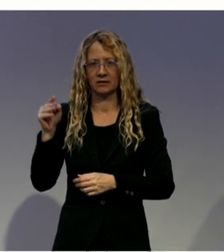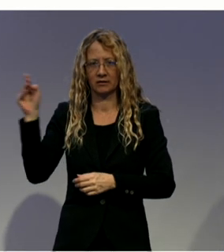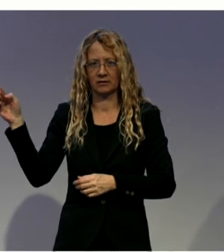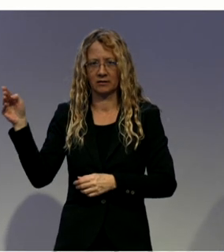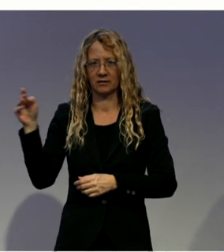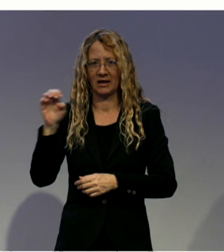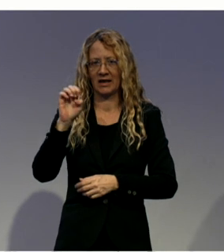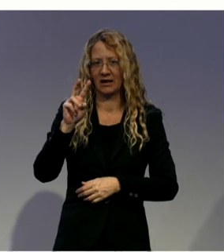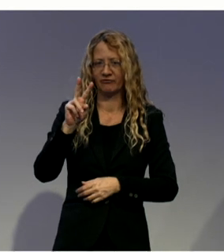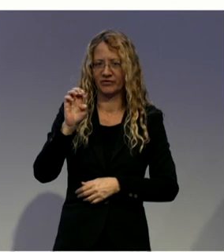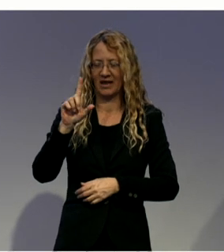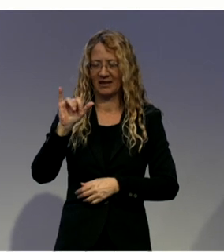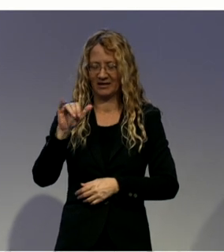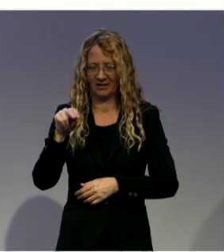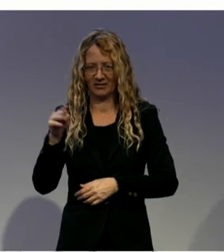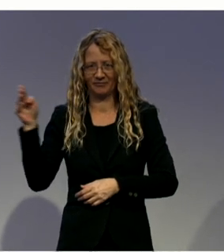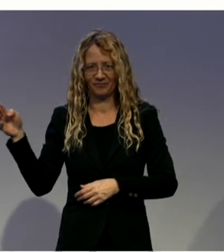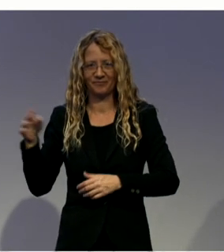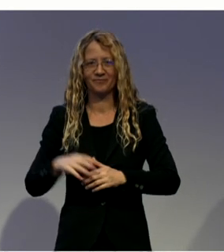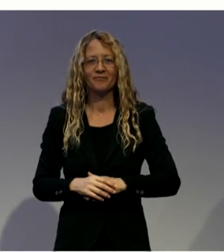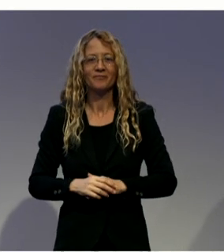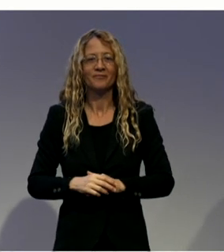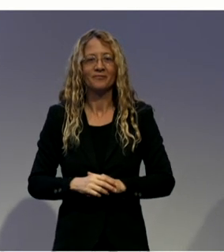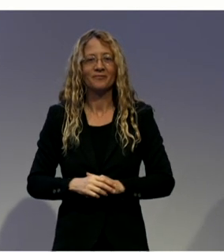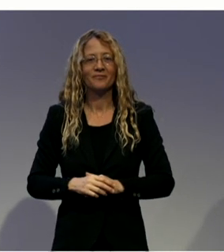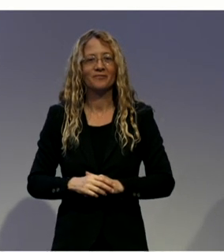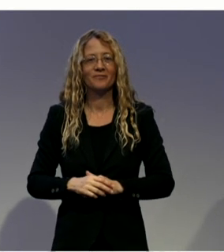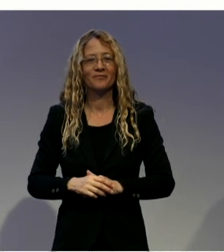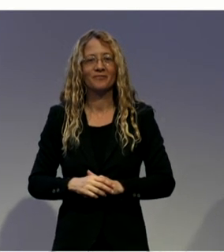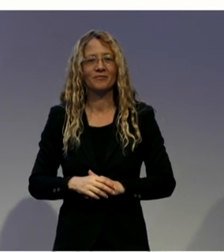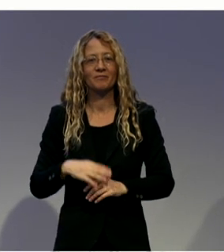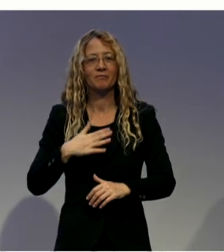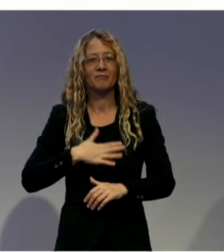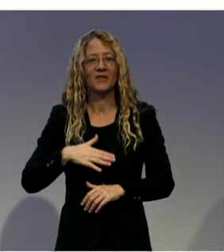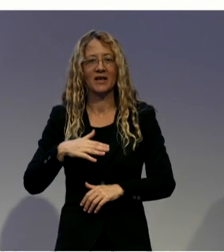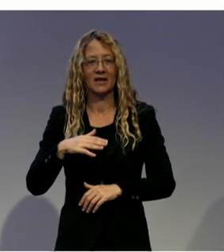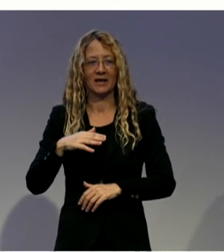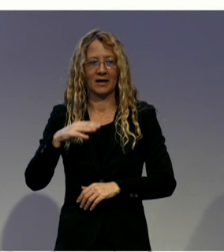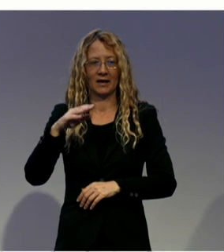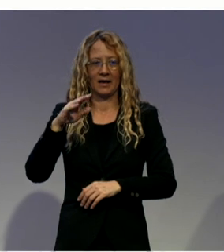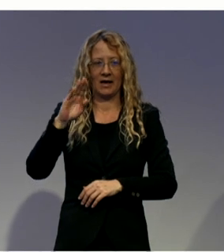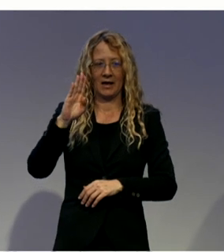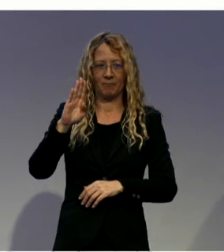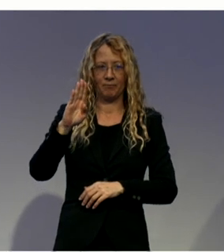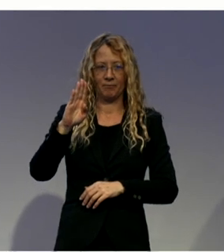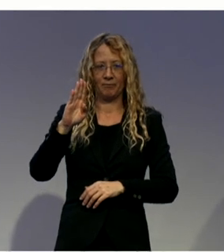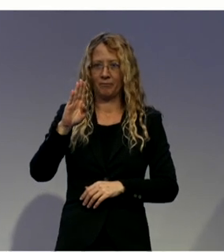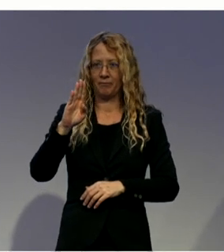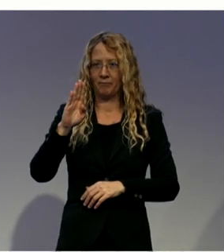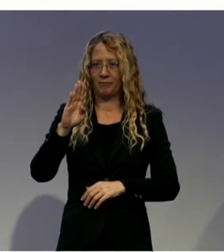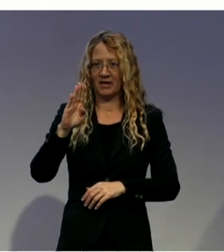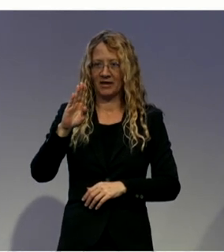I'm going to start by talking about the BCAN's Indigenous Registered Disability Savings Plan